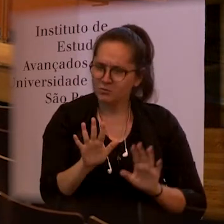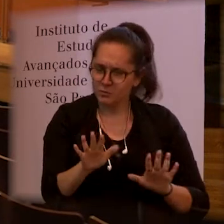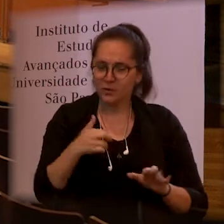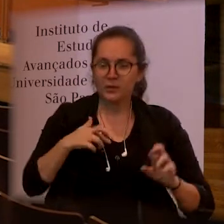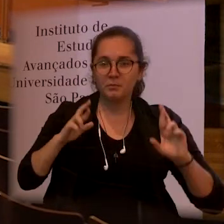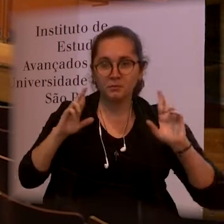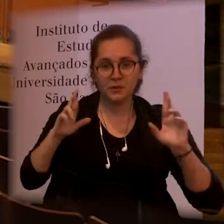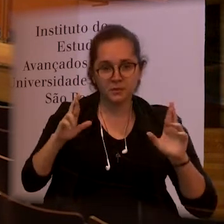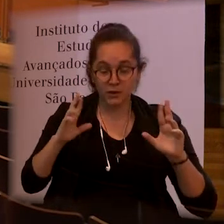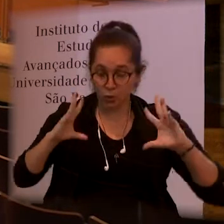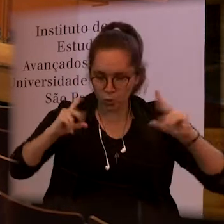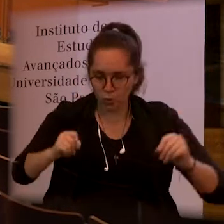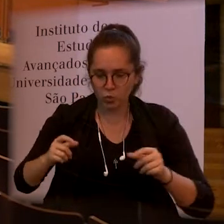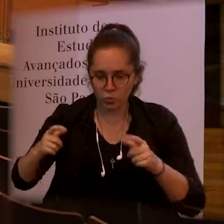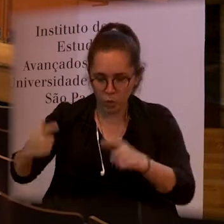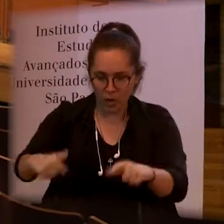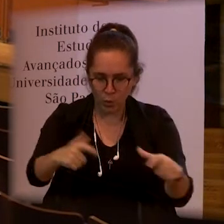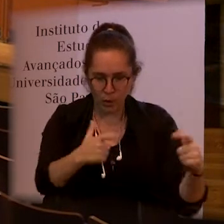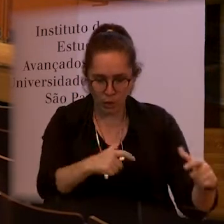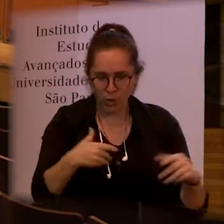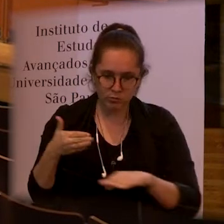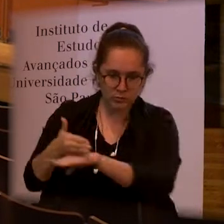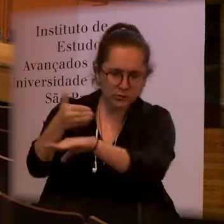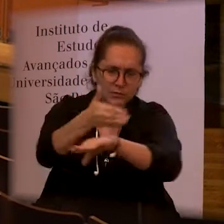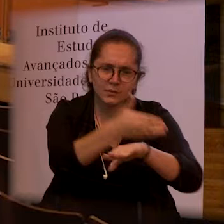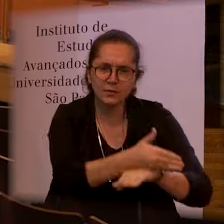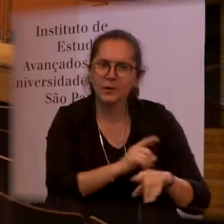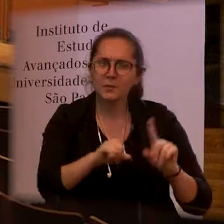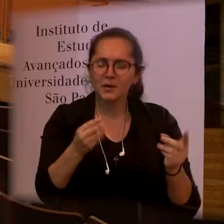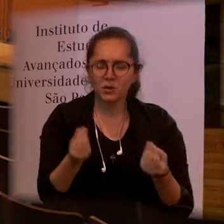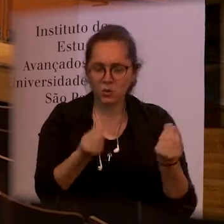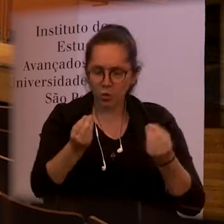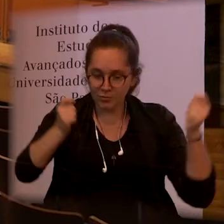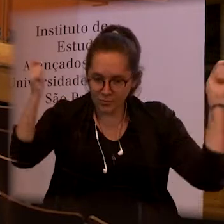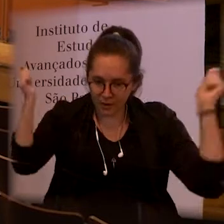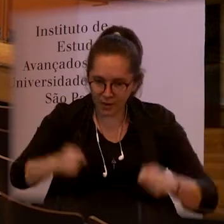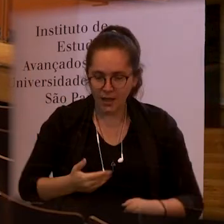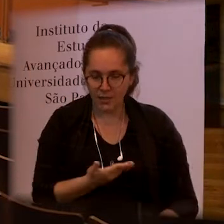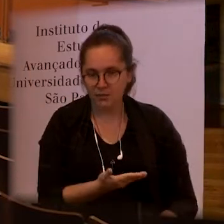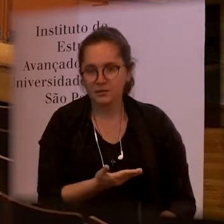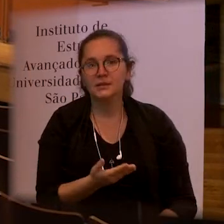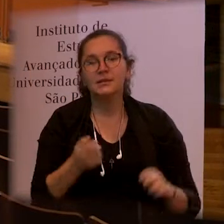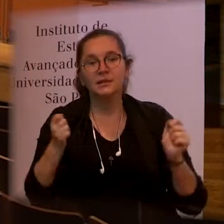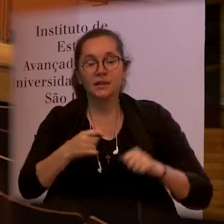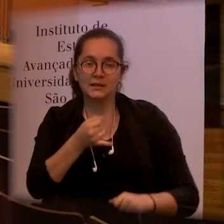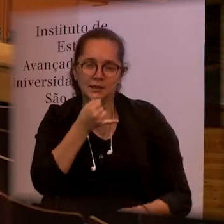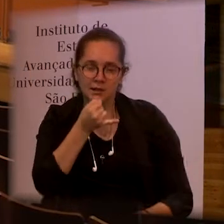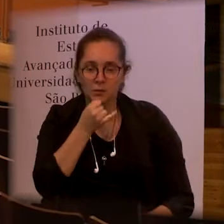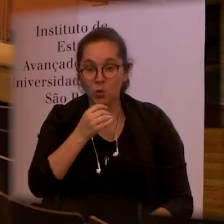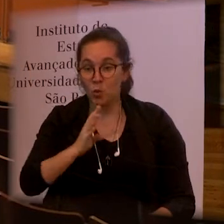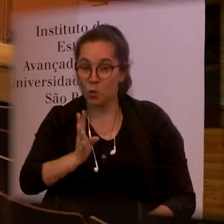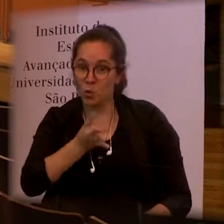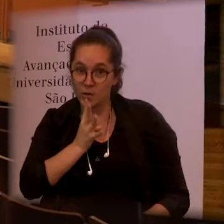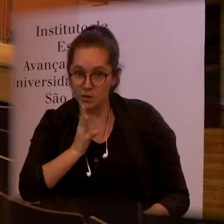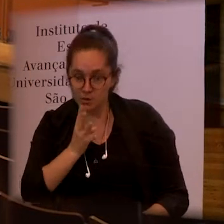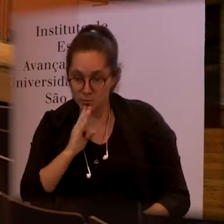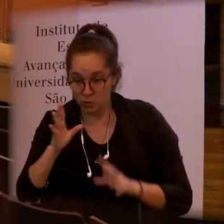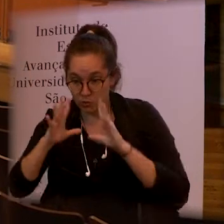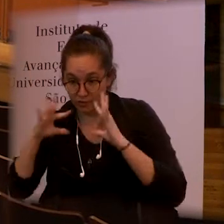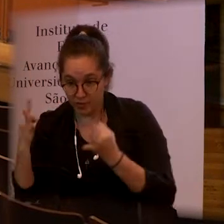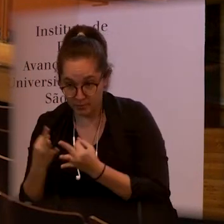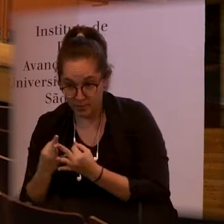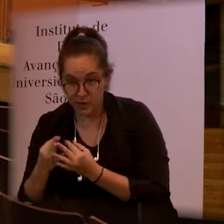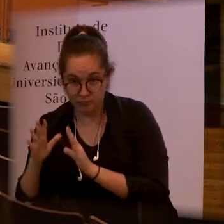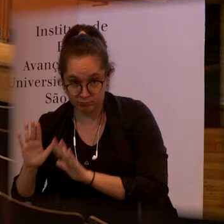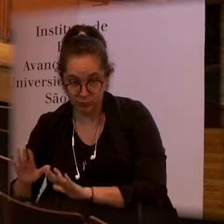of course you can be in all places all the time how will this be sustained either with the knowledge of